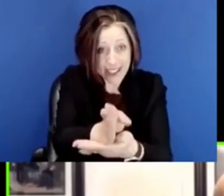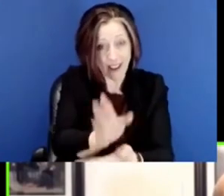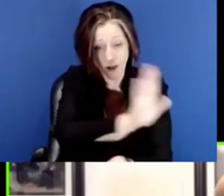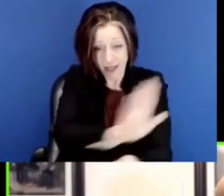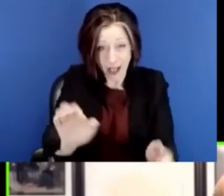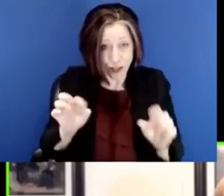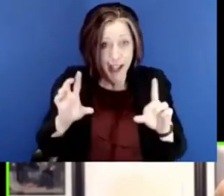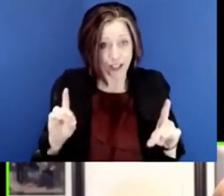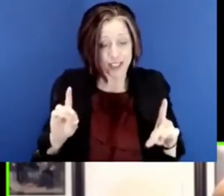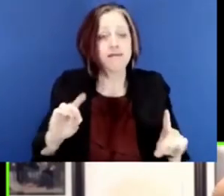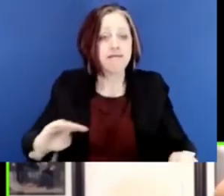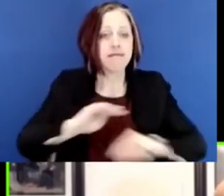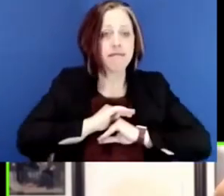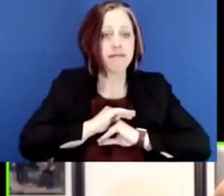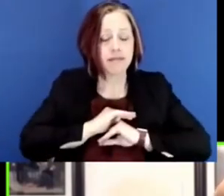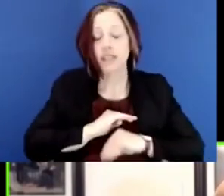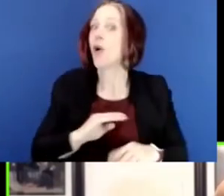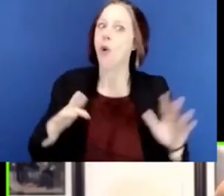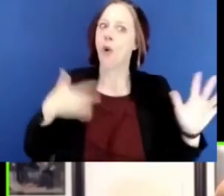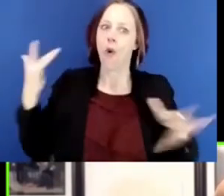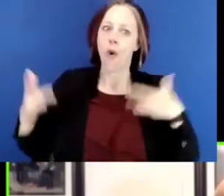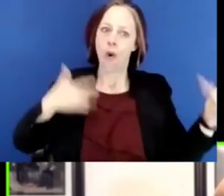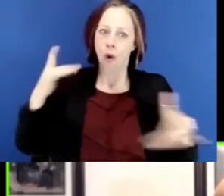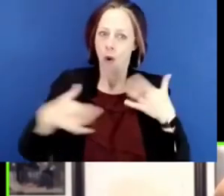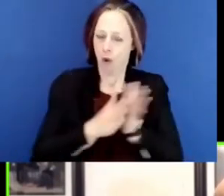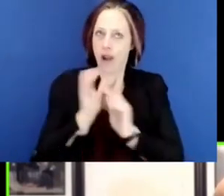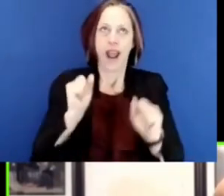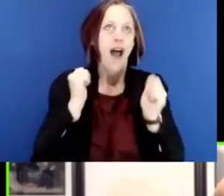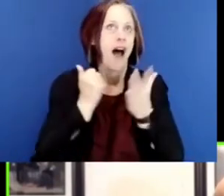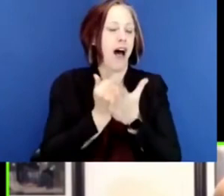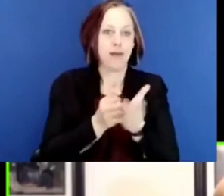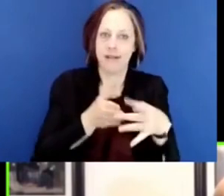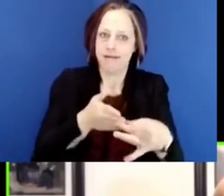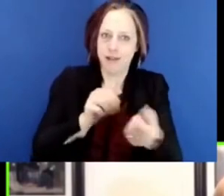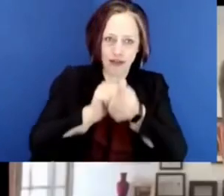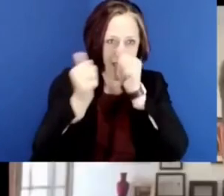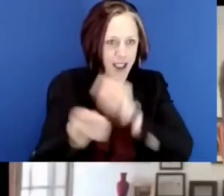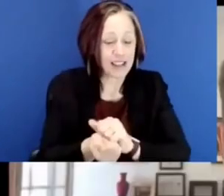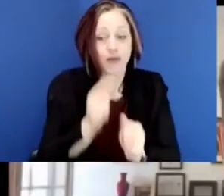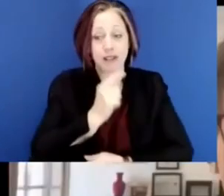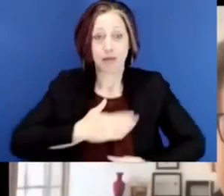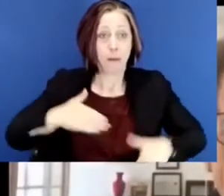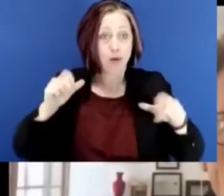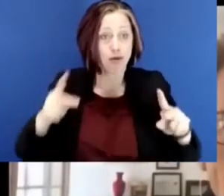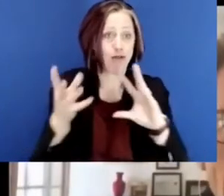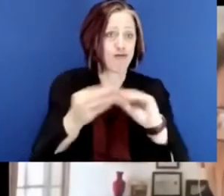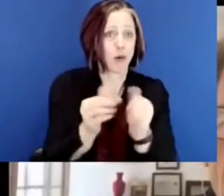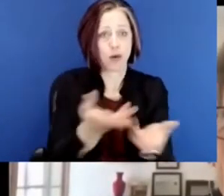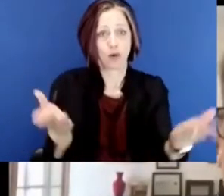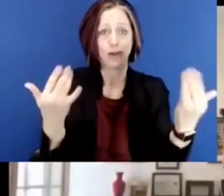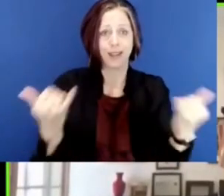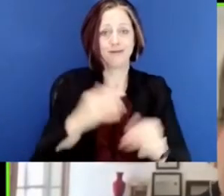education are fulfilled. So we're excited about this. We think this can lead to transformation over time, and we appreciate the opportunity to be with you today.